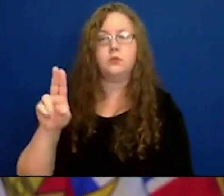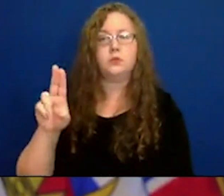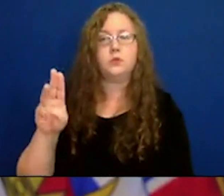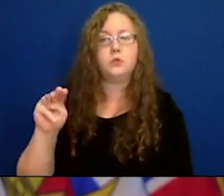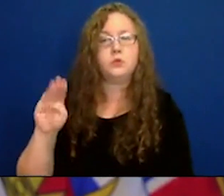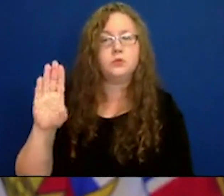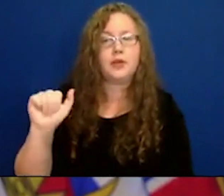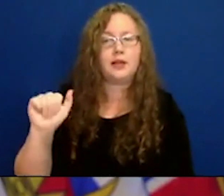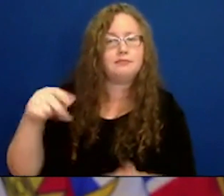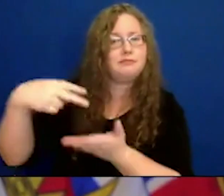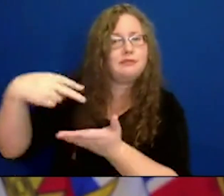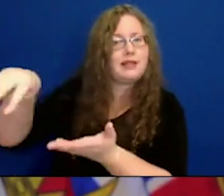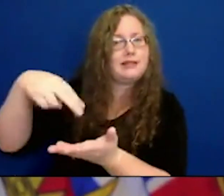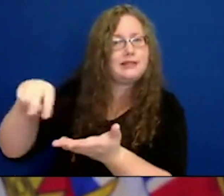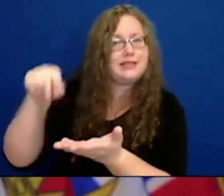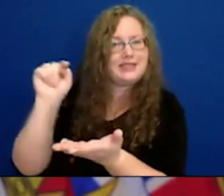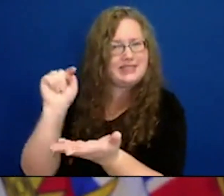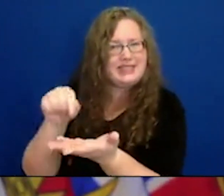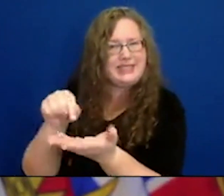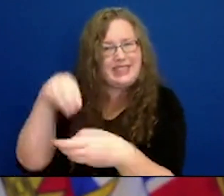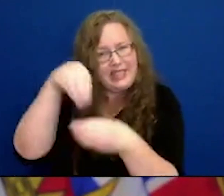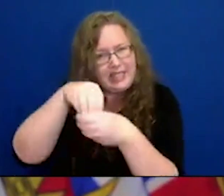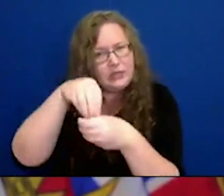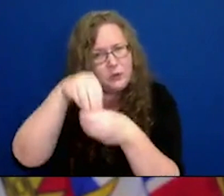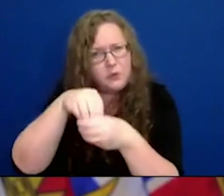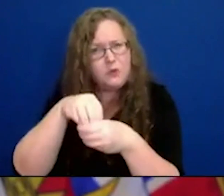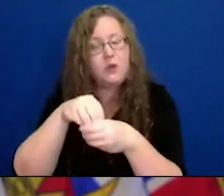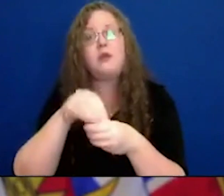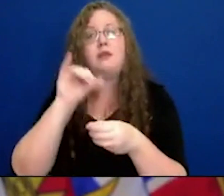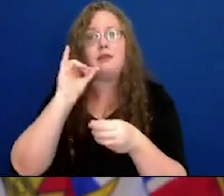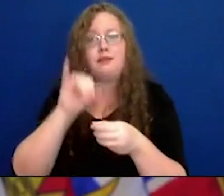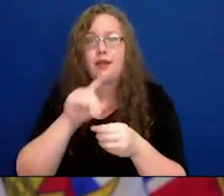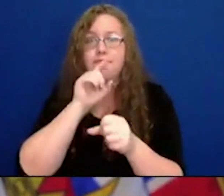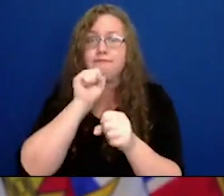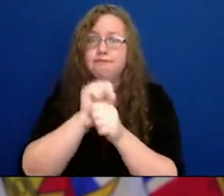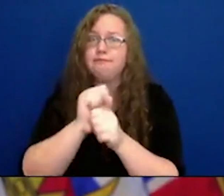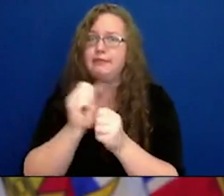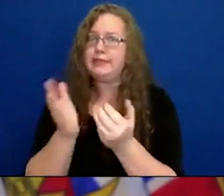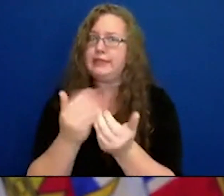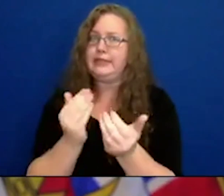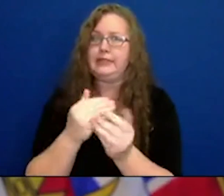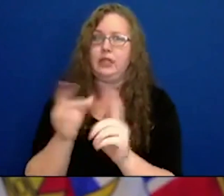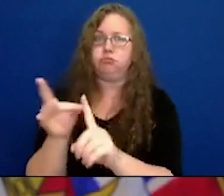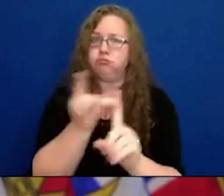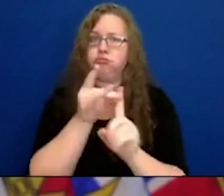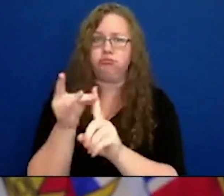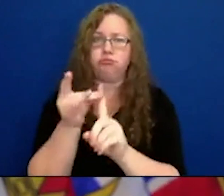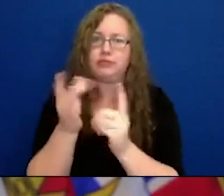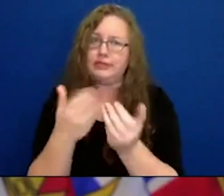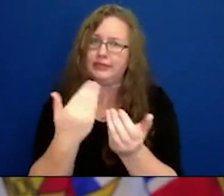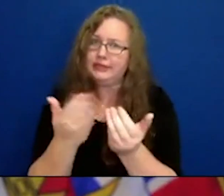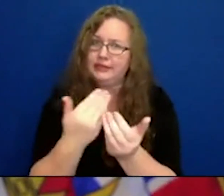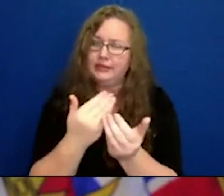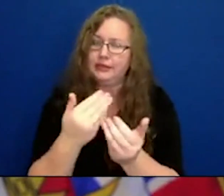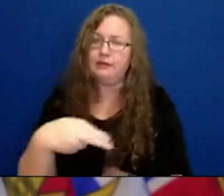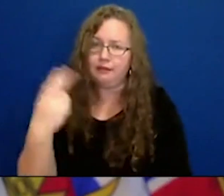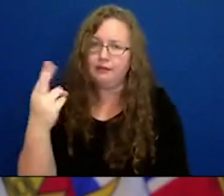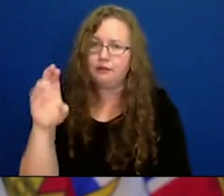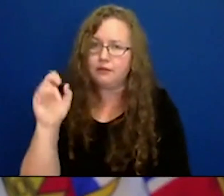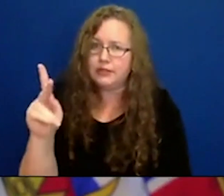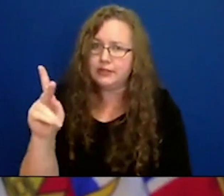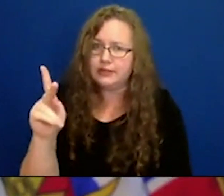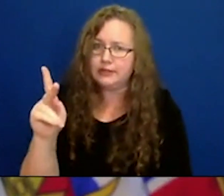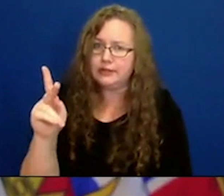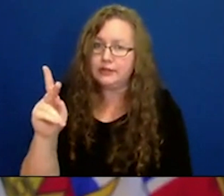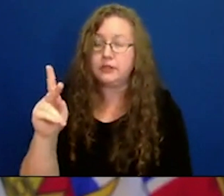an indoor class. So those are where we are seeing very intense transmission. And that's just very risky right now. They were